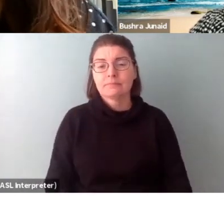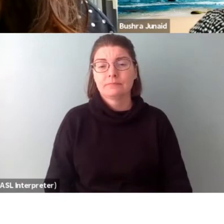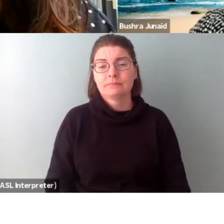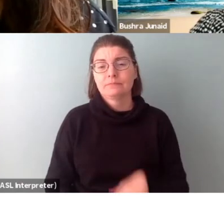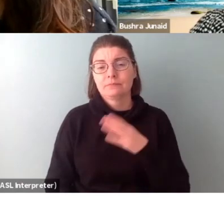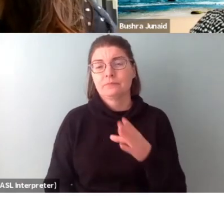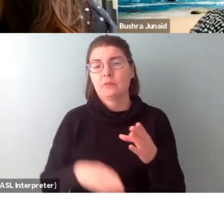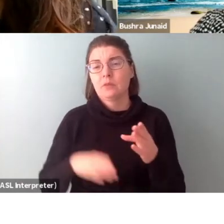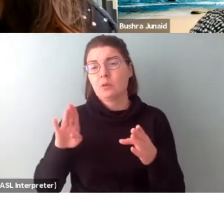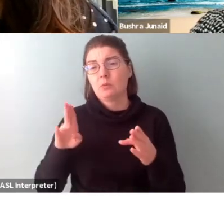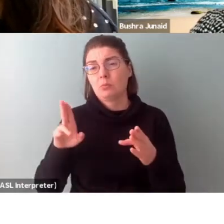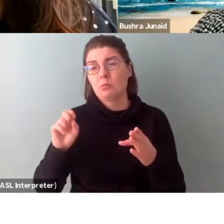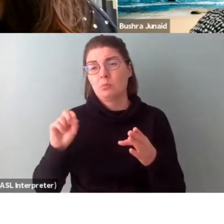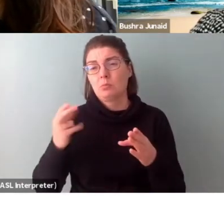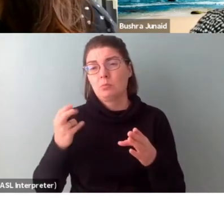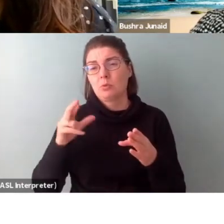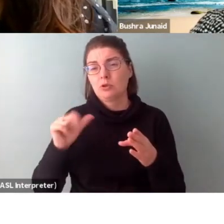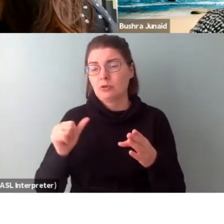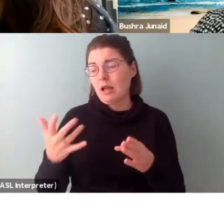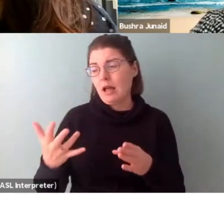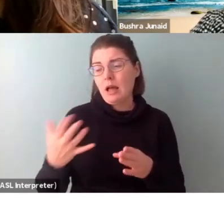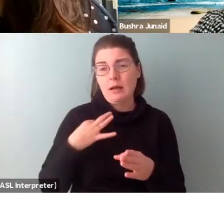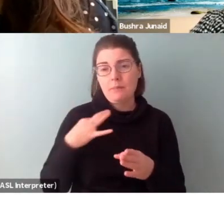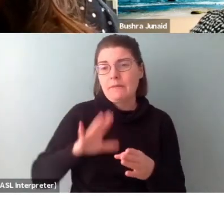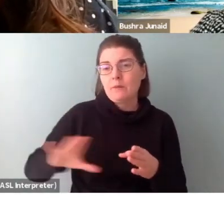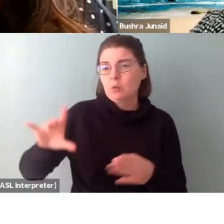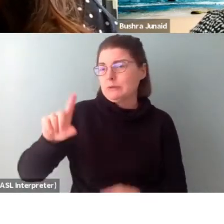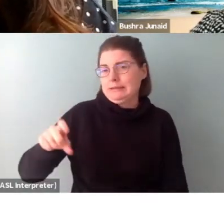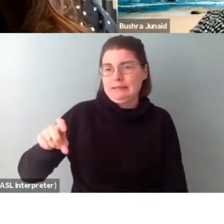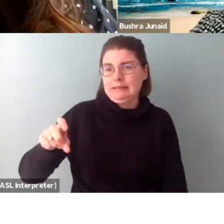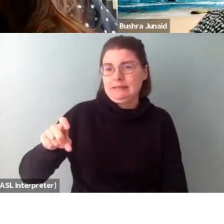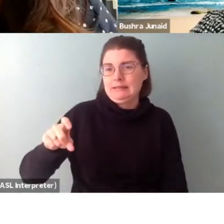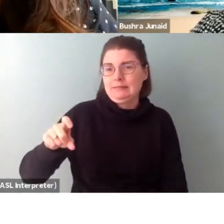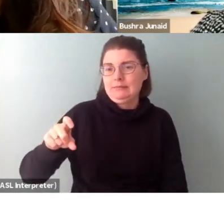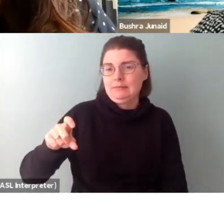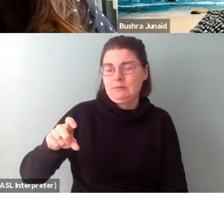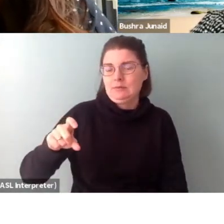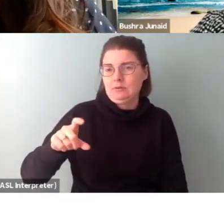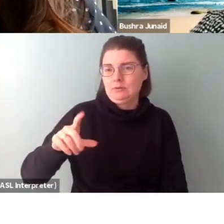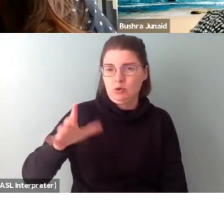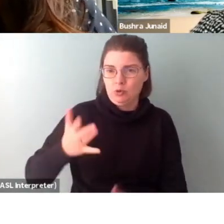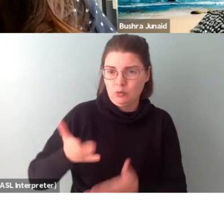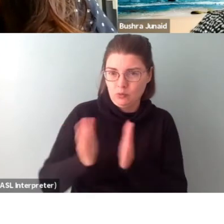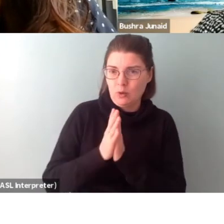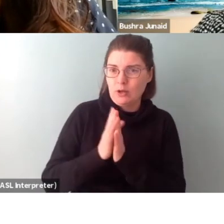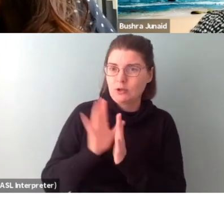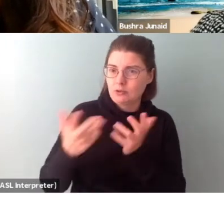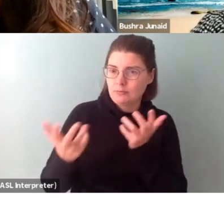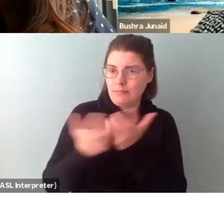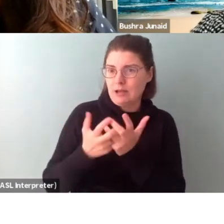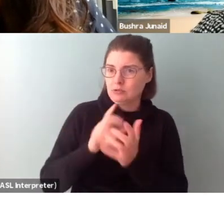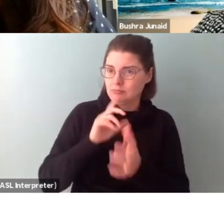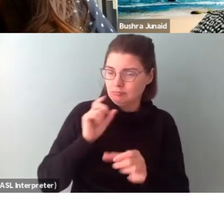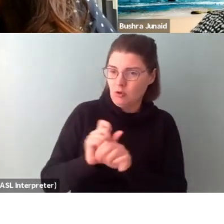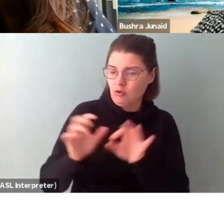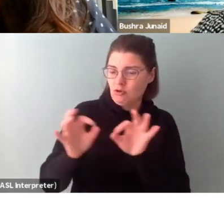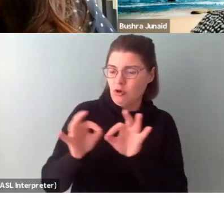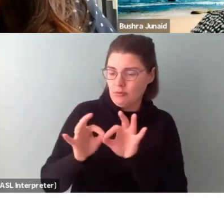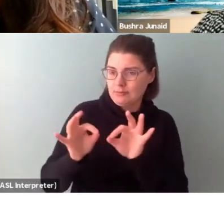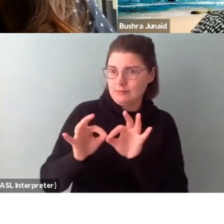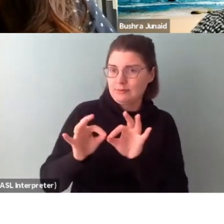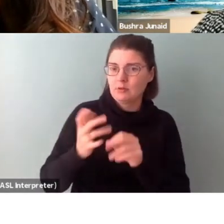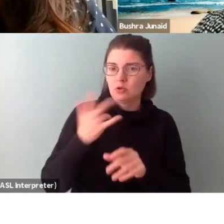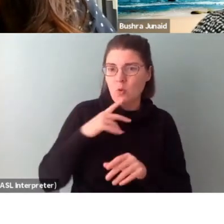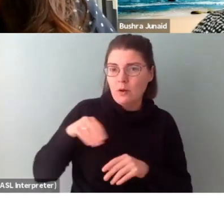I would say apply for what it is that you need and base your request on your realistic project costs. So start with your expenses.